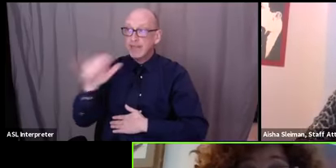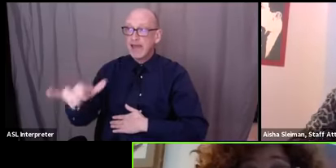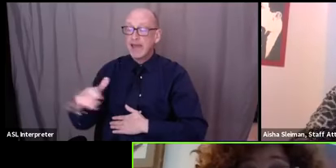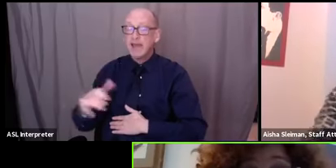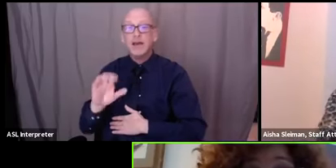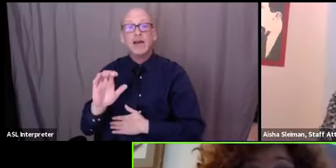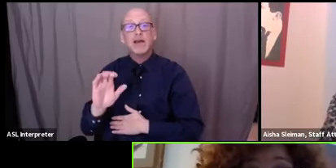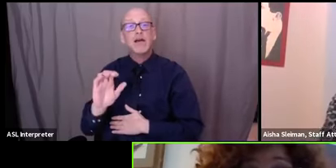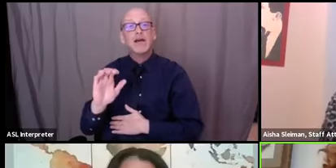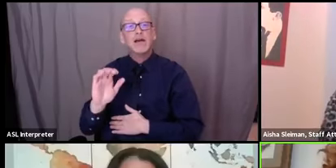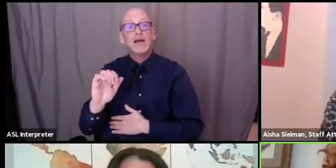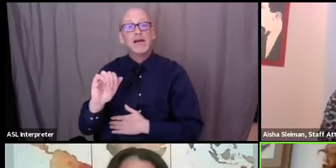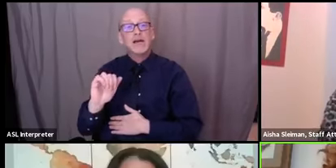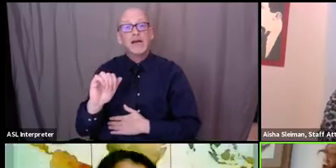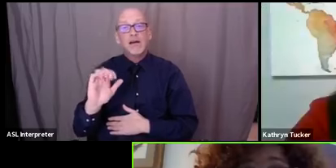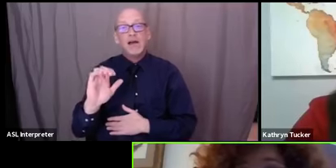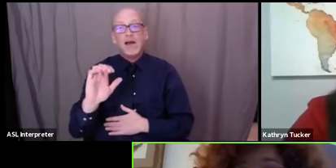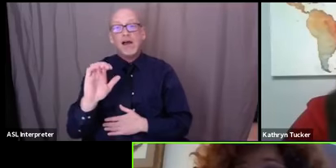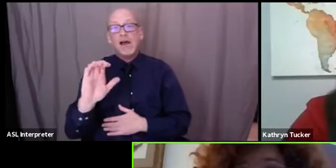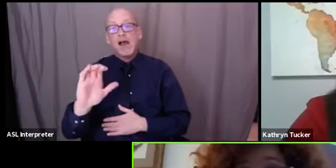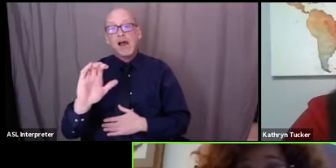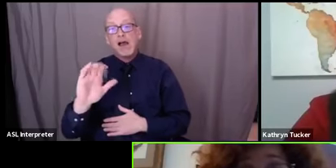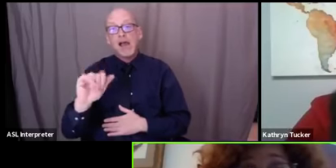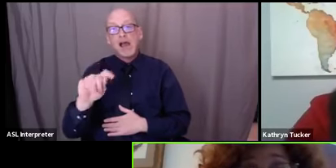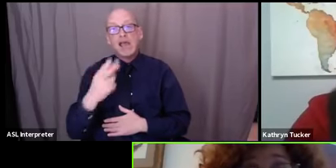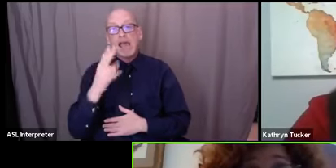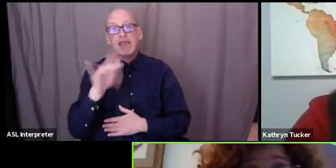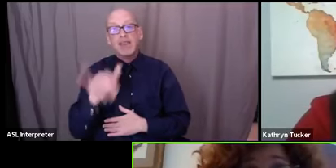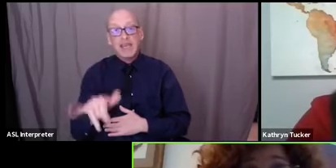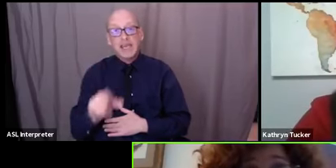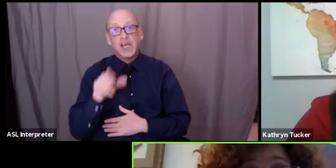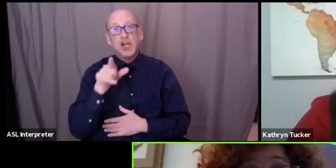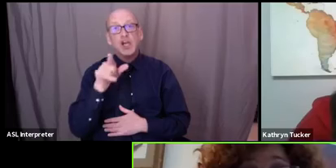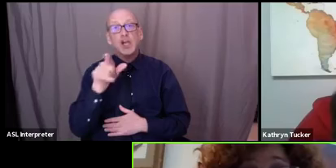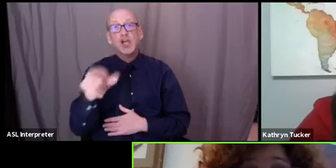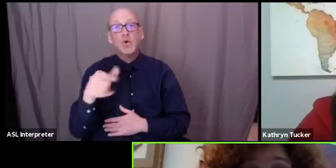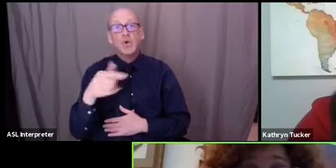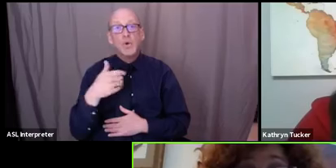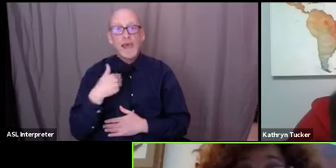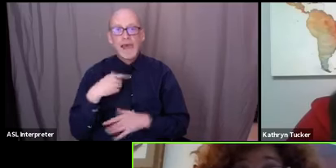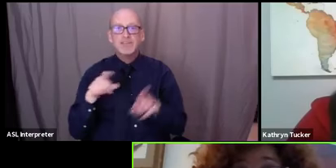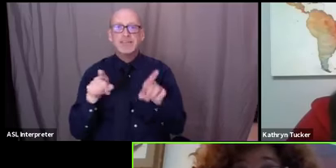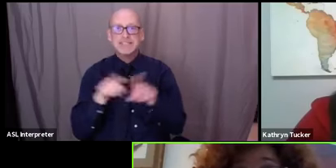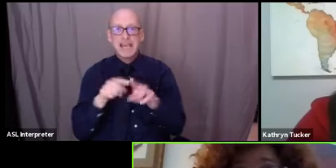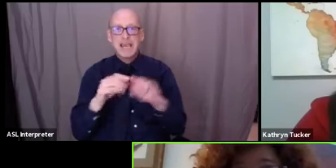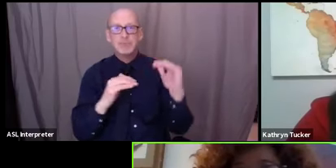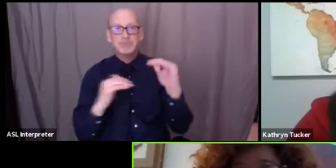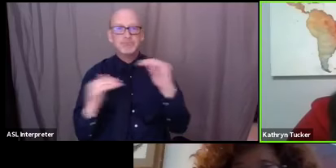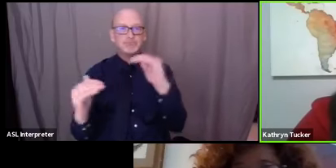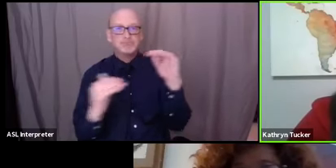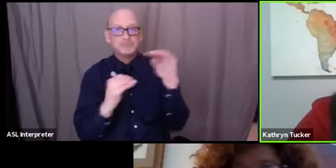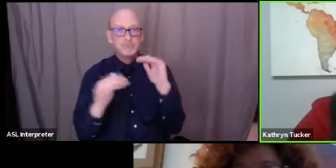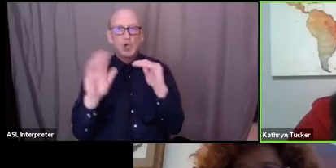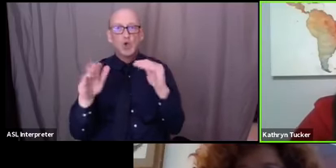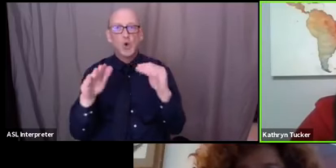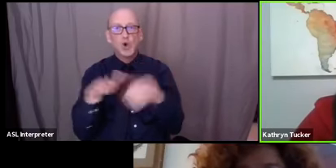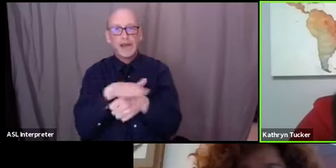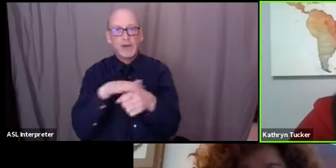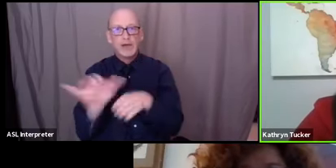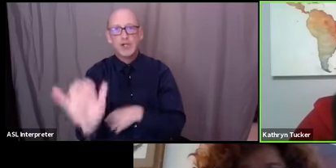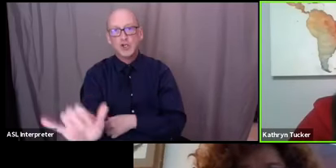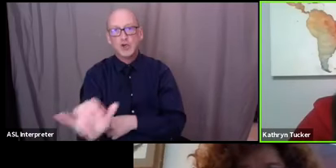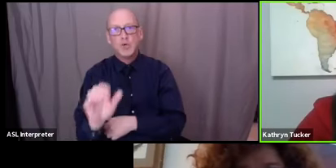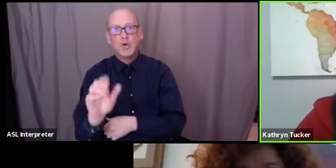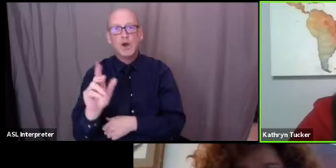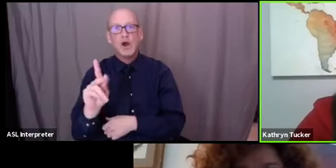kathy i know that that you're running into some of the same inequities in your market as well yes so um at